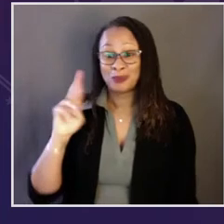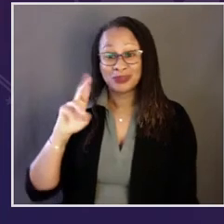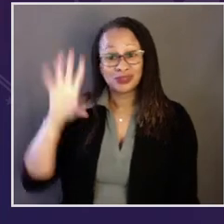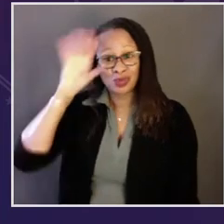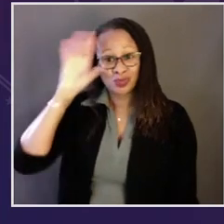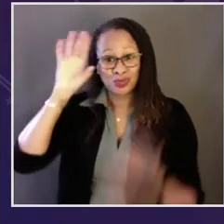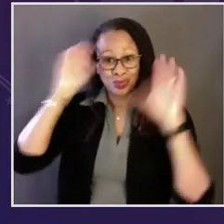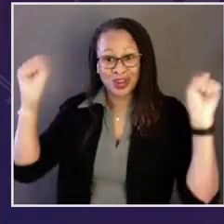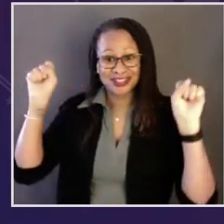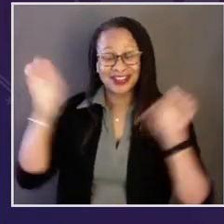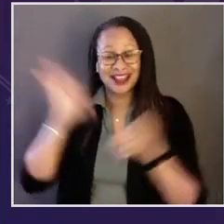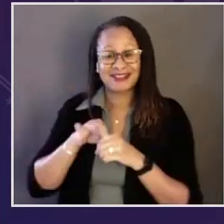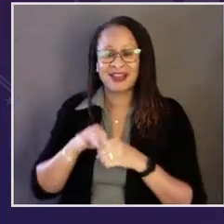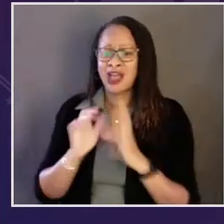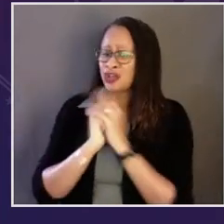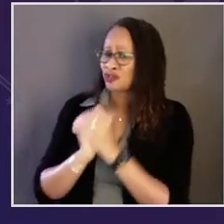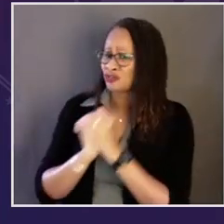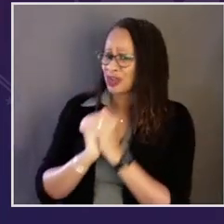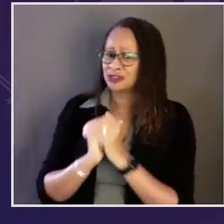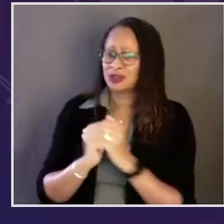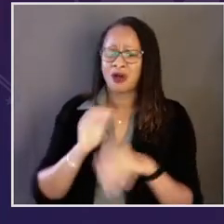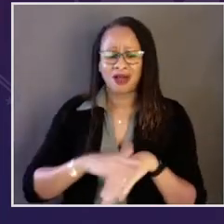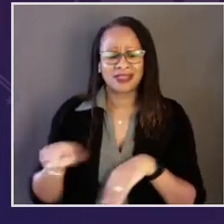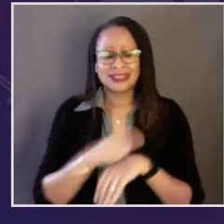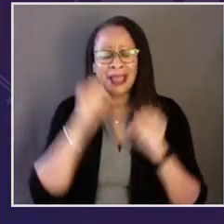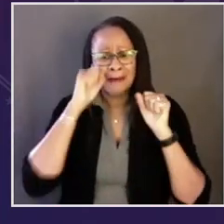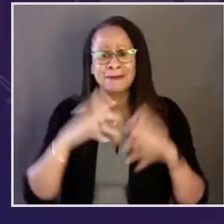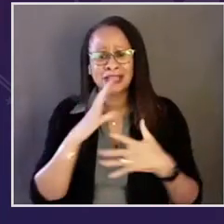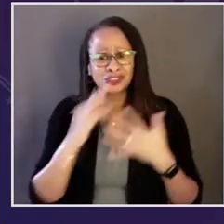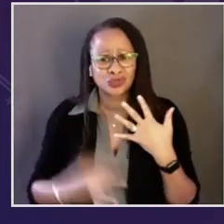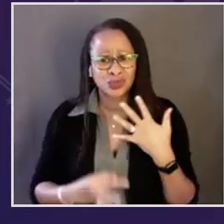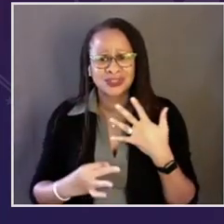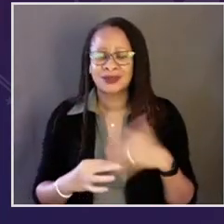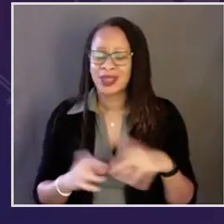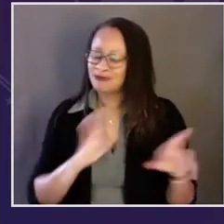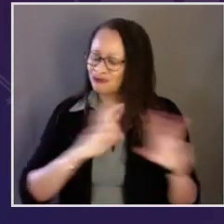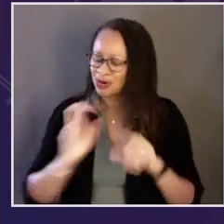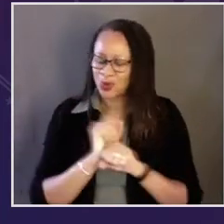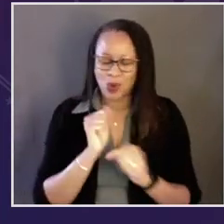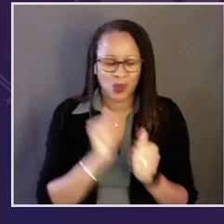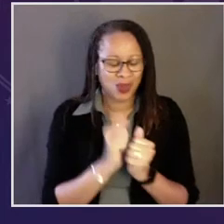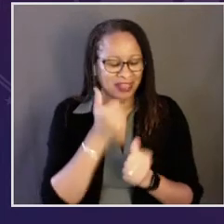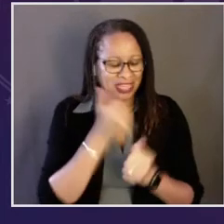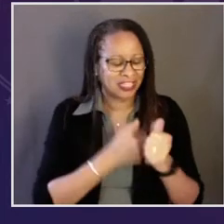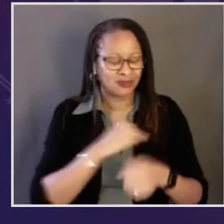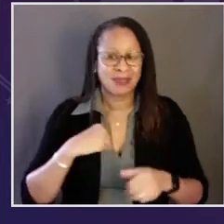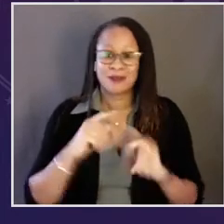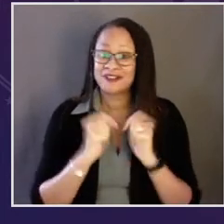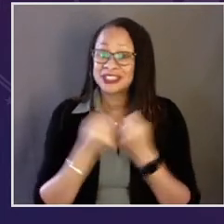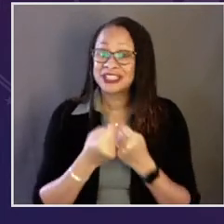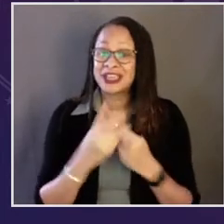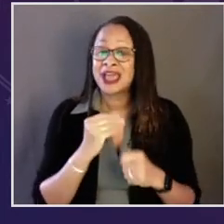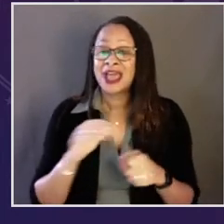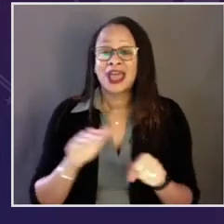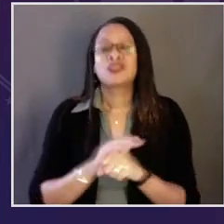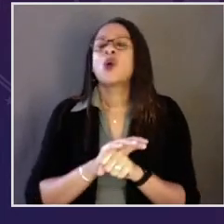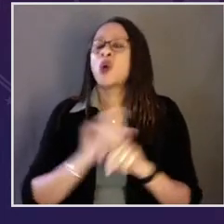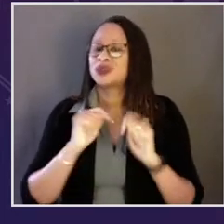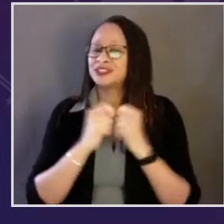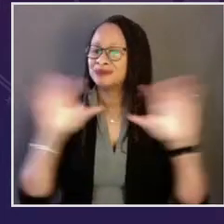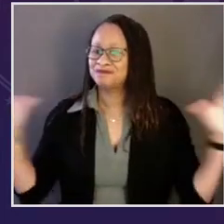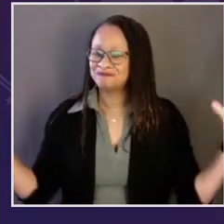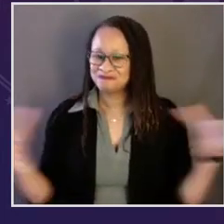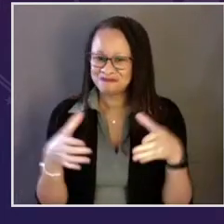day one. So, Mr. President-elect, congratulations on these outstanding choices. I look forward to